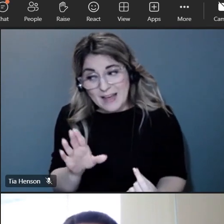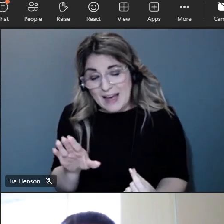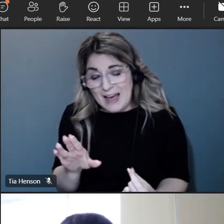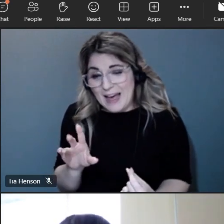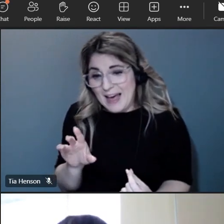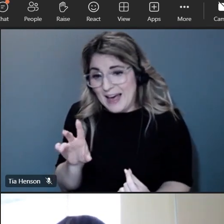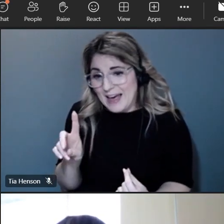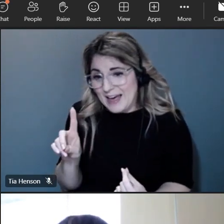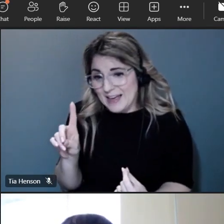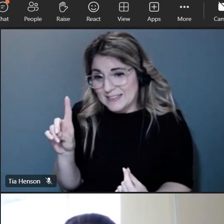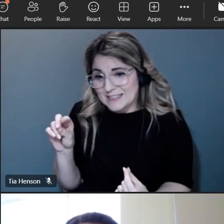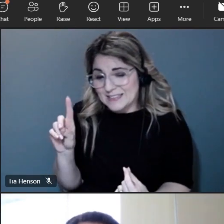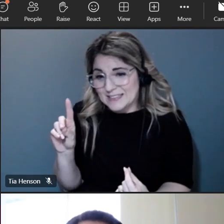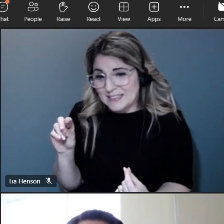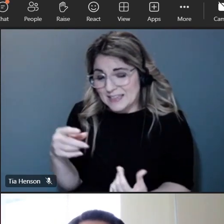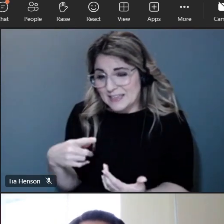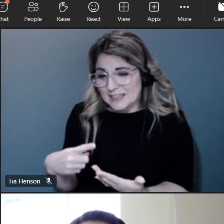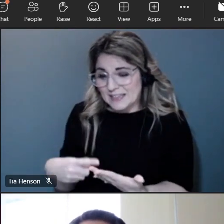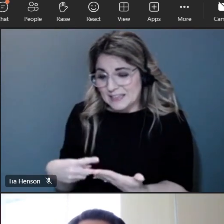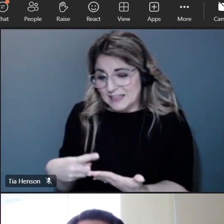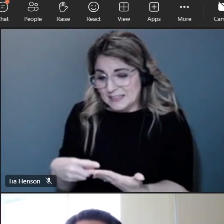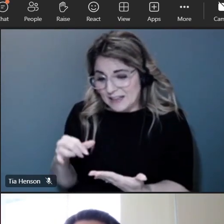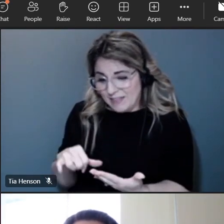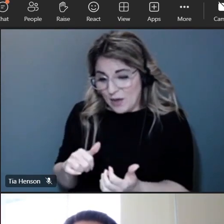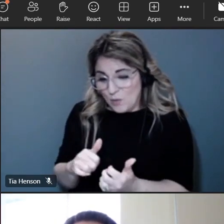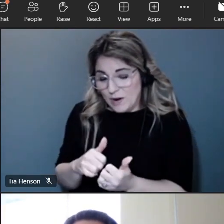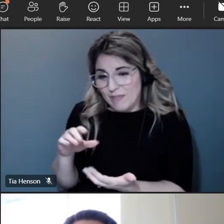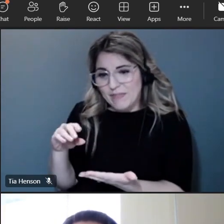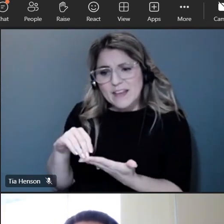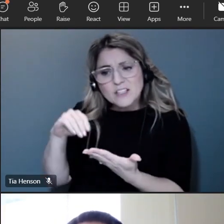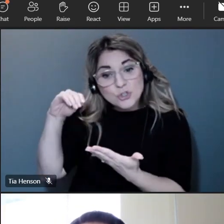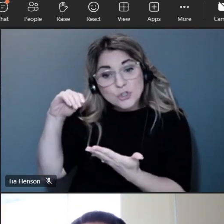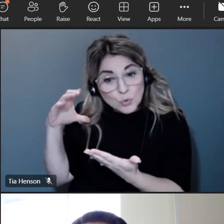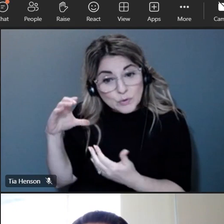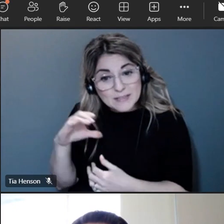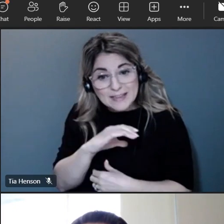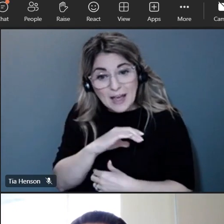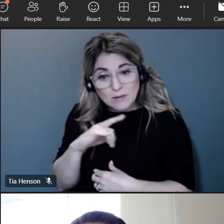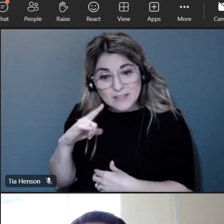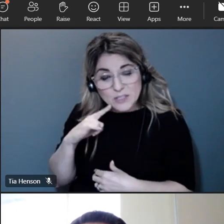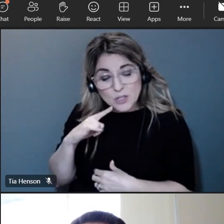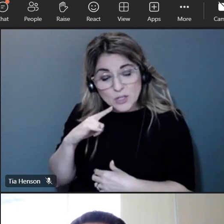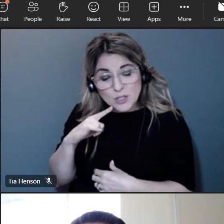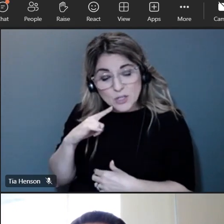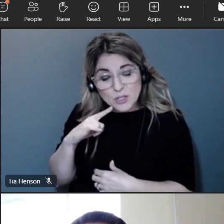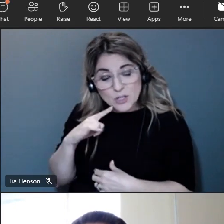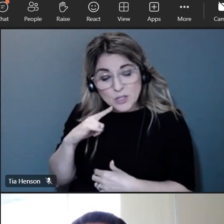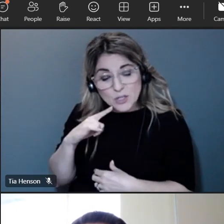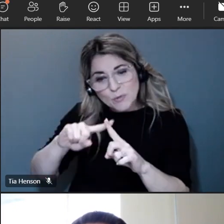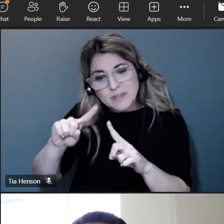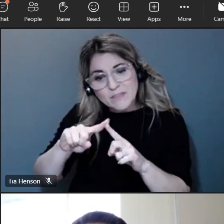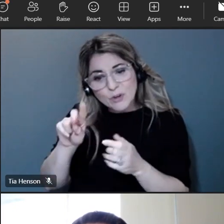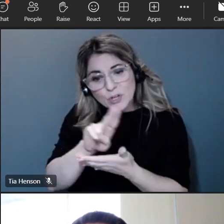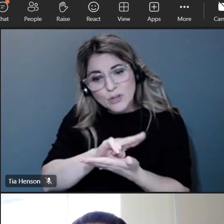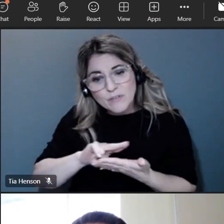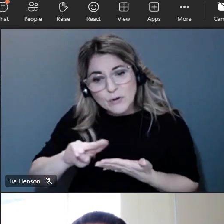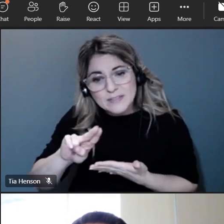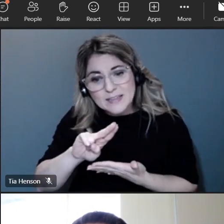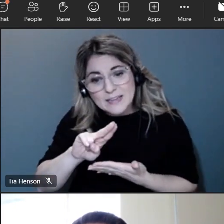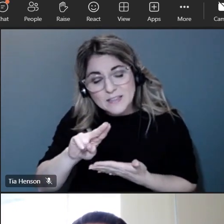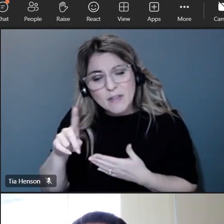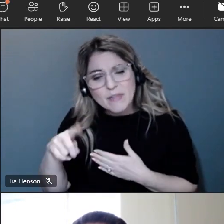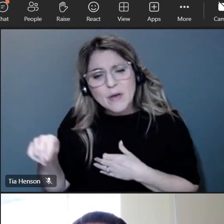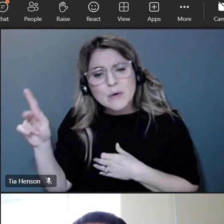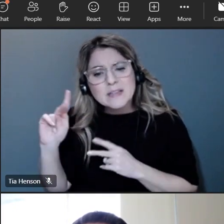the um the student council presidents from the universities uh so these were these are the